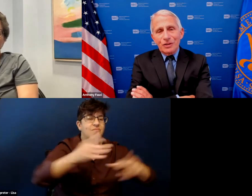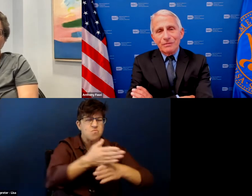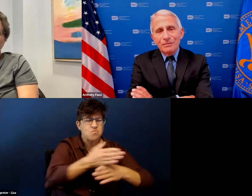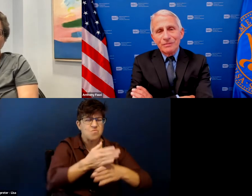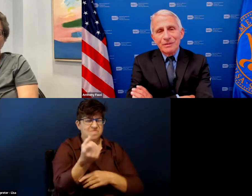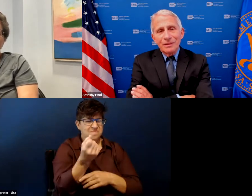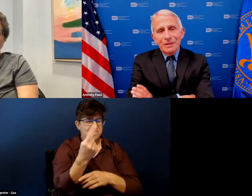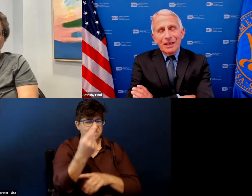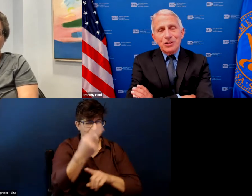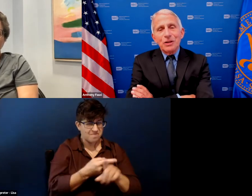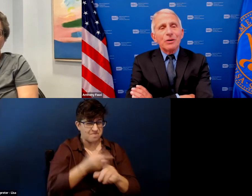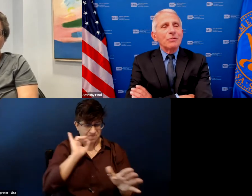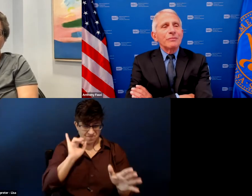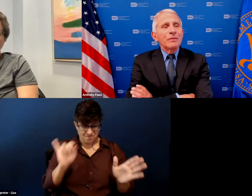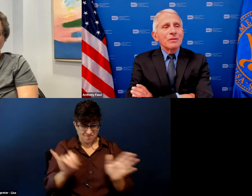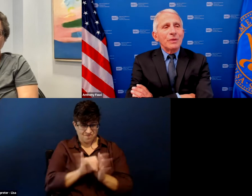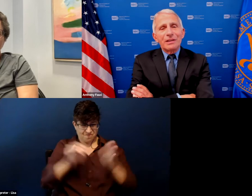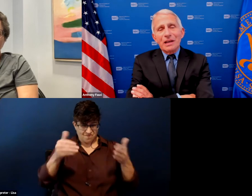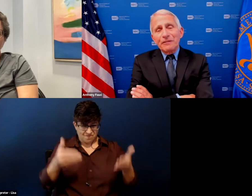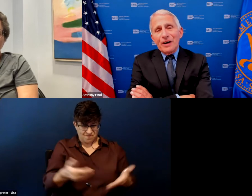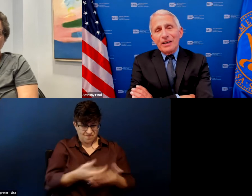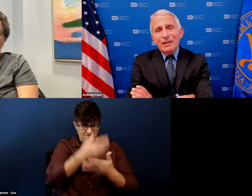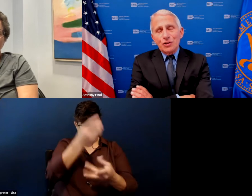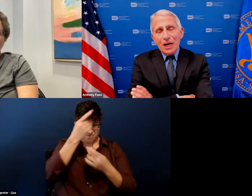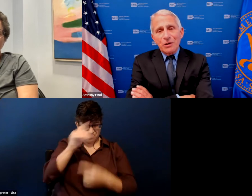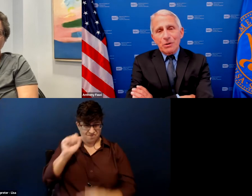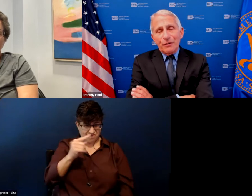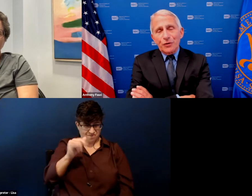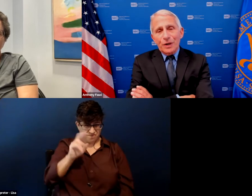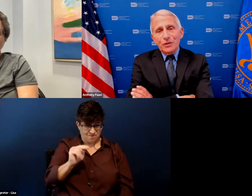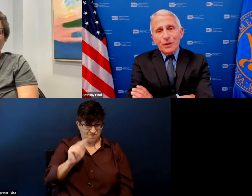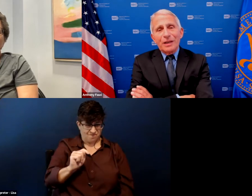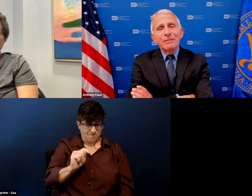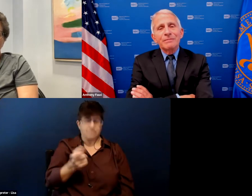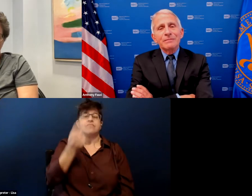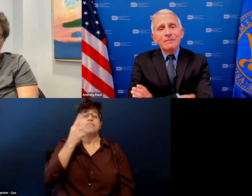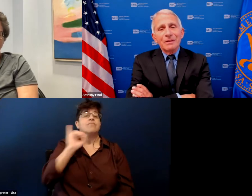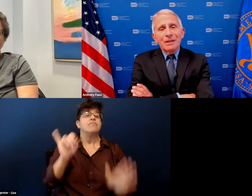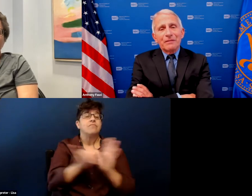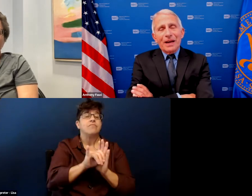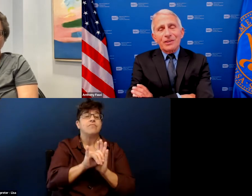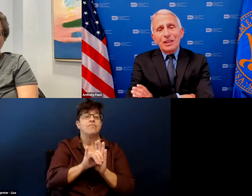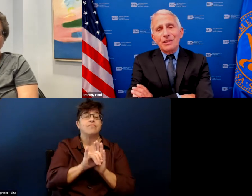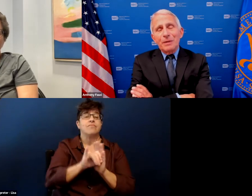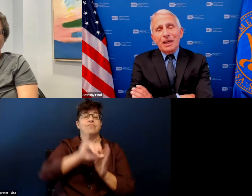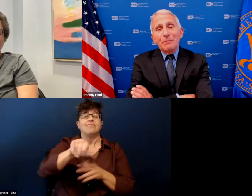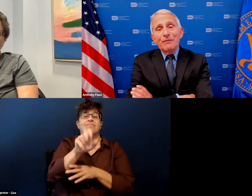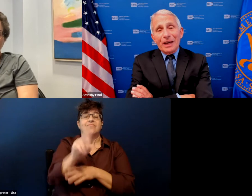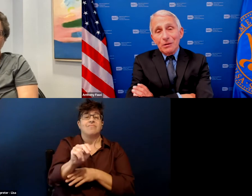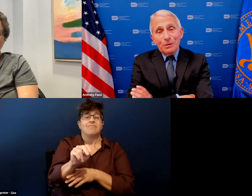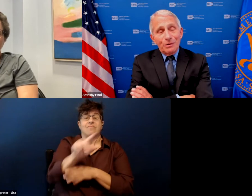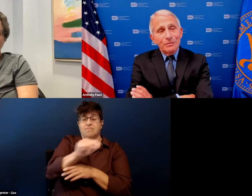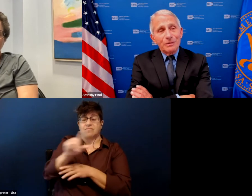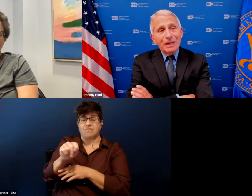agent and as you know we identified it in january of 2020 and vaccines became